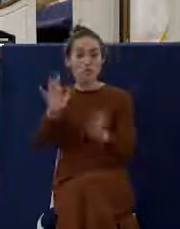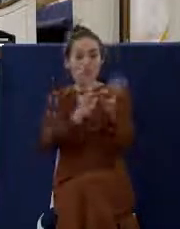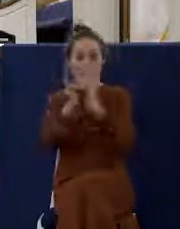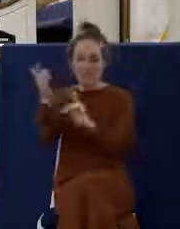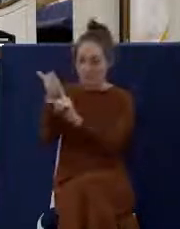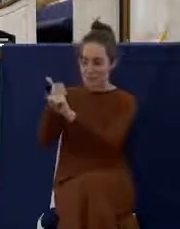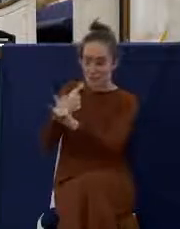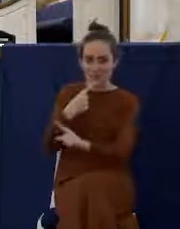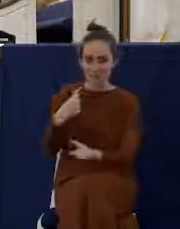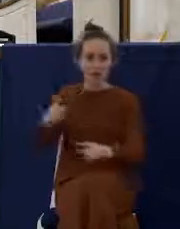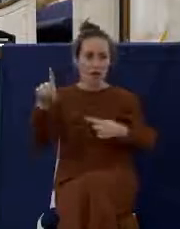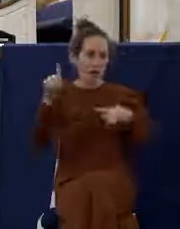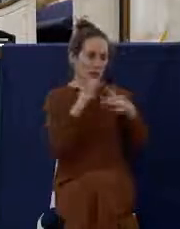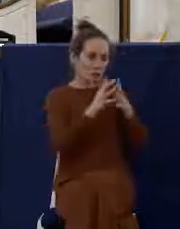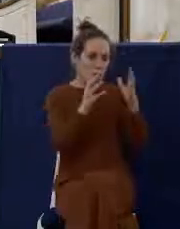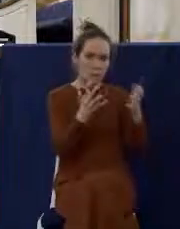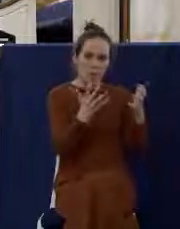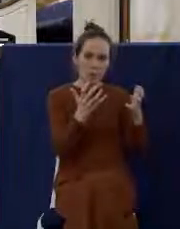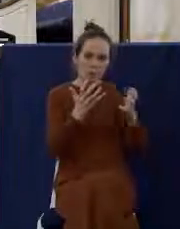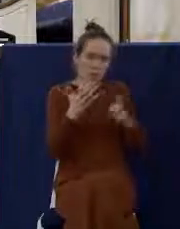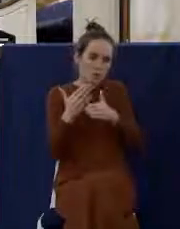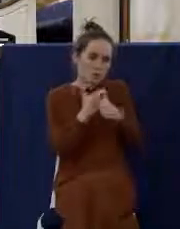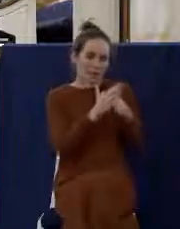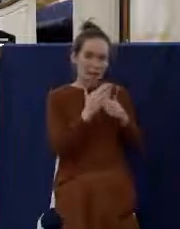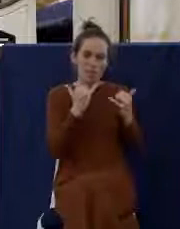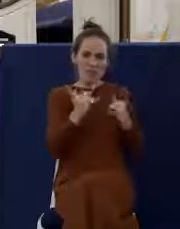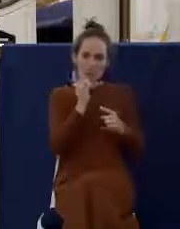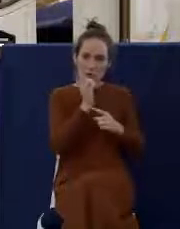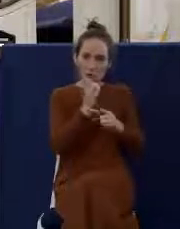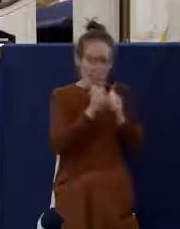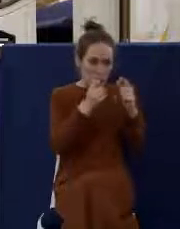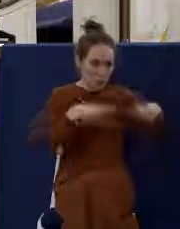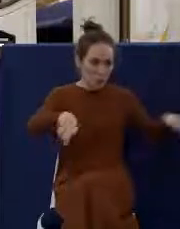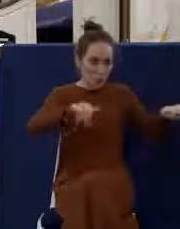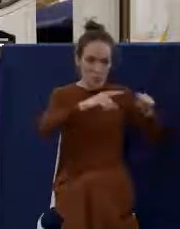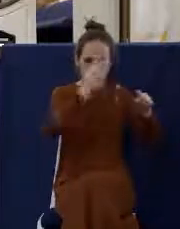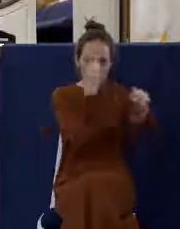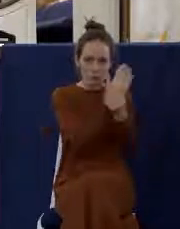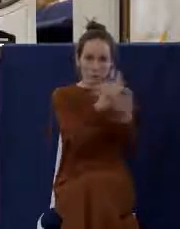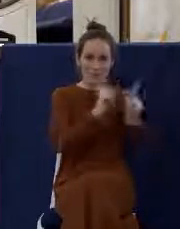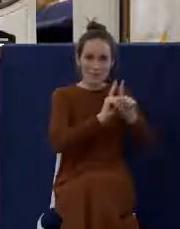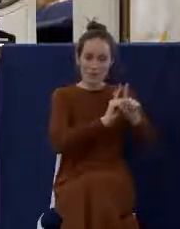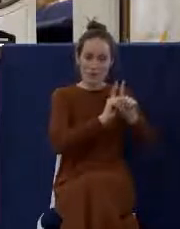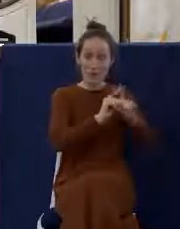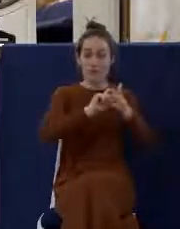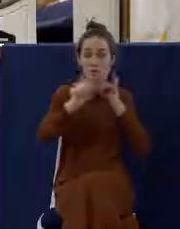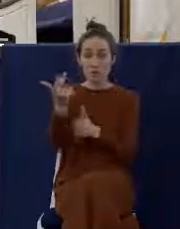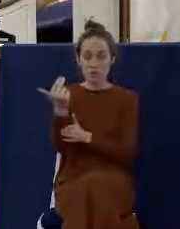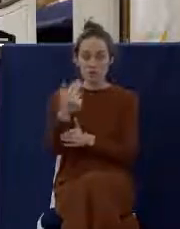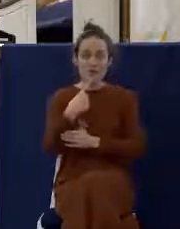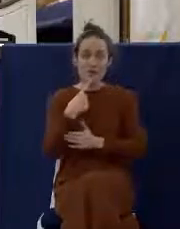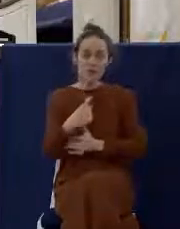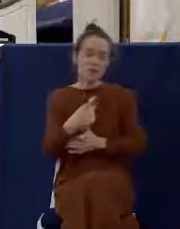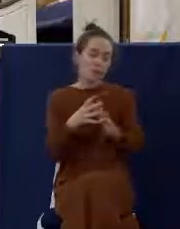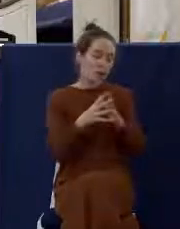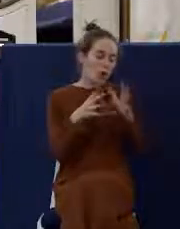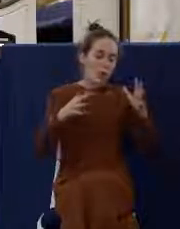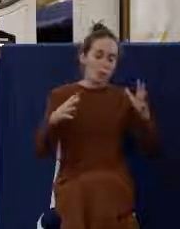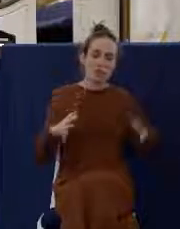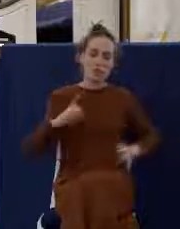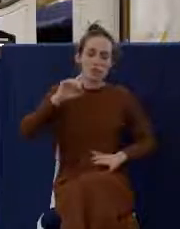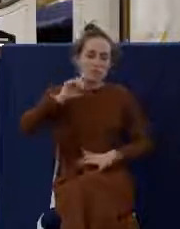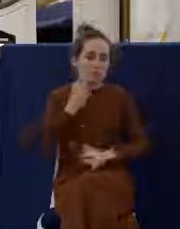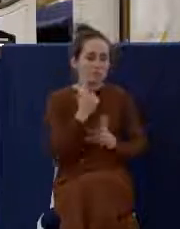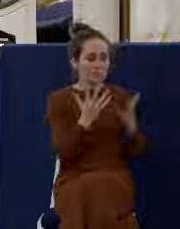greatly desire to share this moment with you, talking to his disciples. In verse 15, he said this, With fervent desire have I